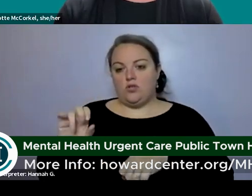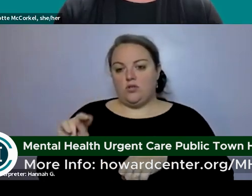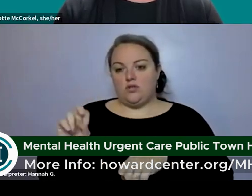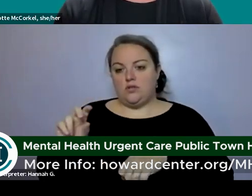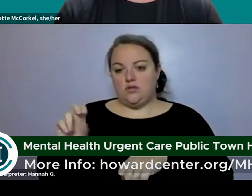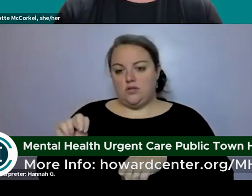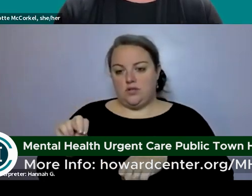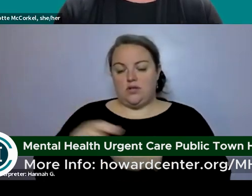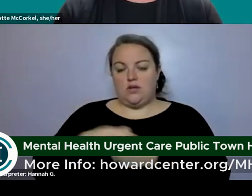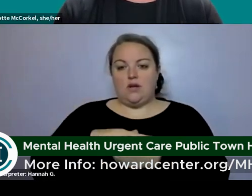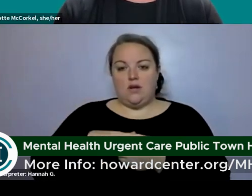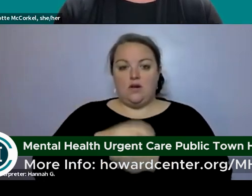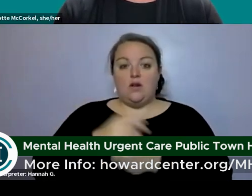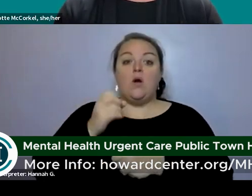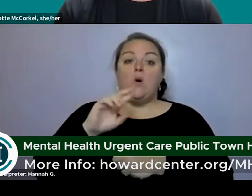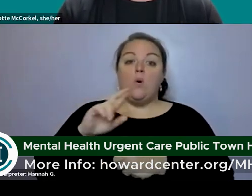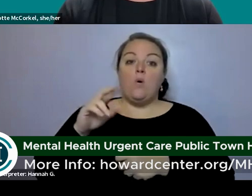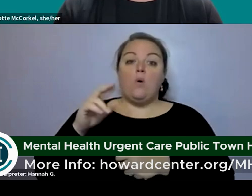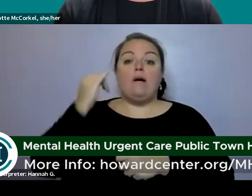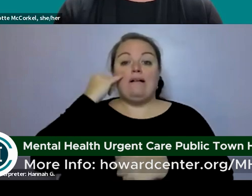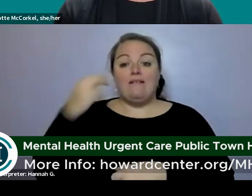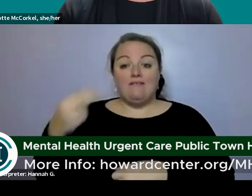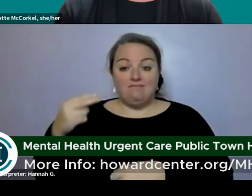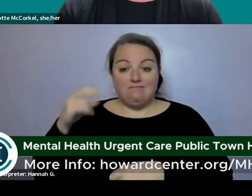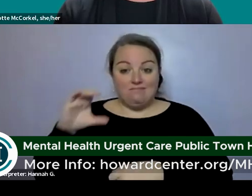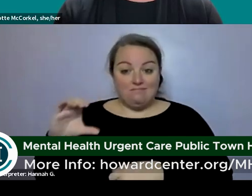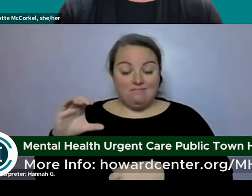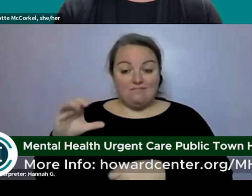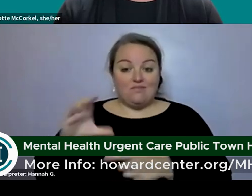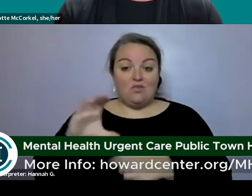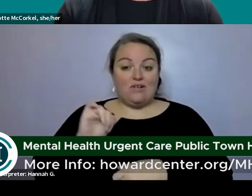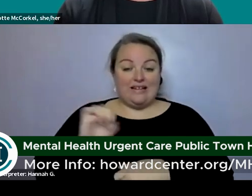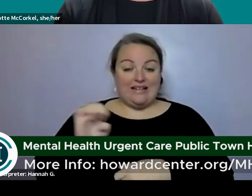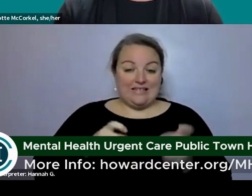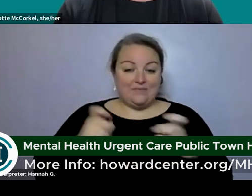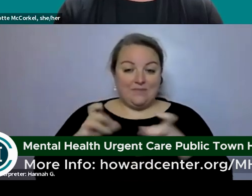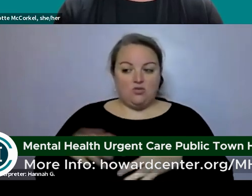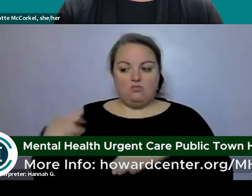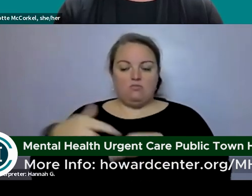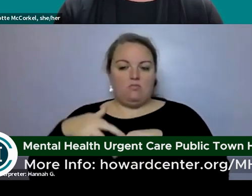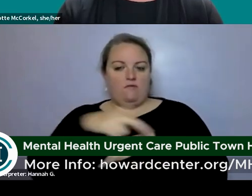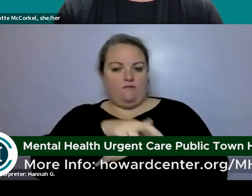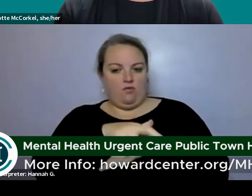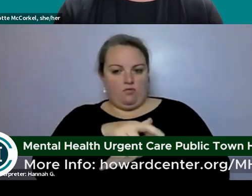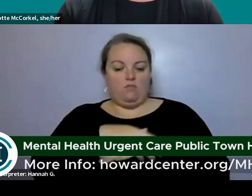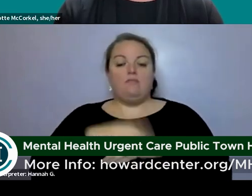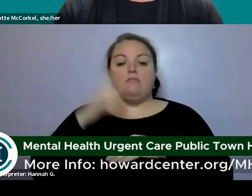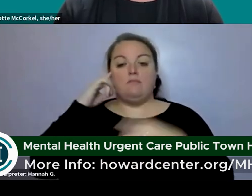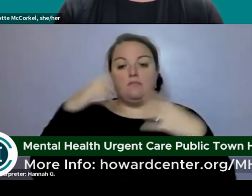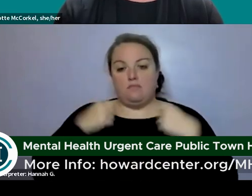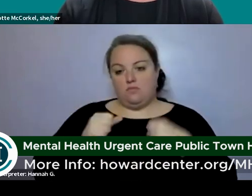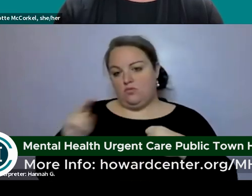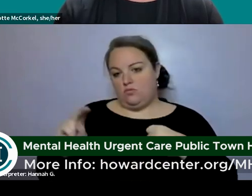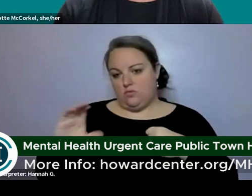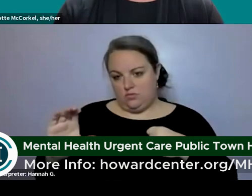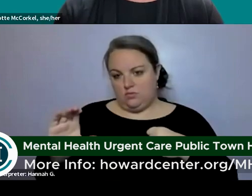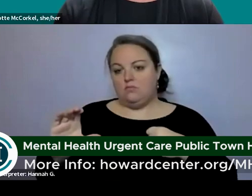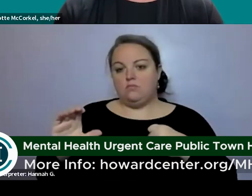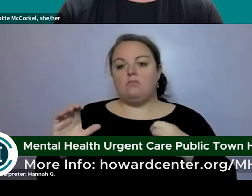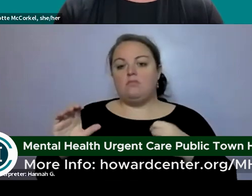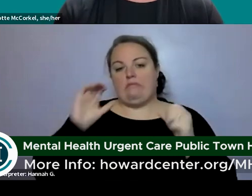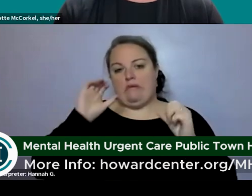has a howard center case manager they can make that referral directly and mental health urgent care will be able to